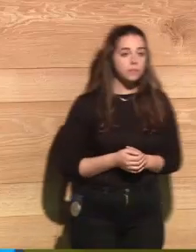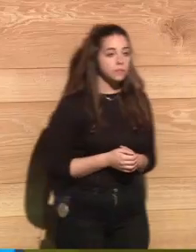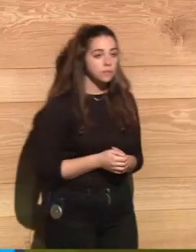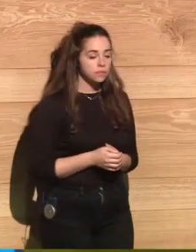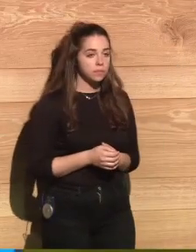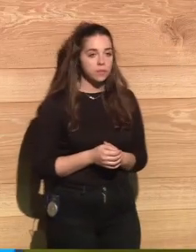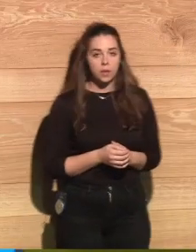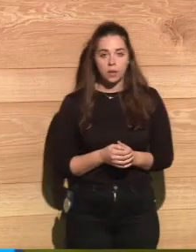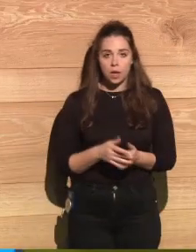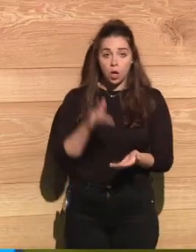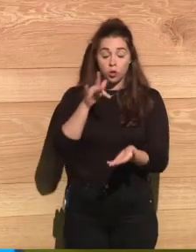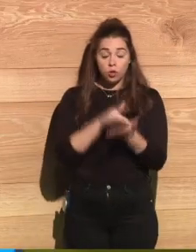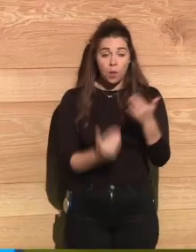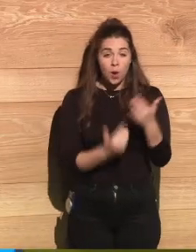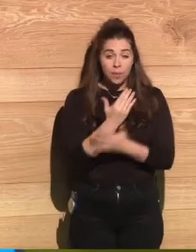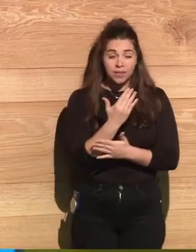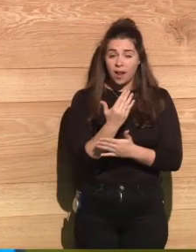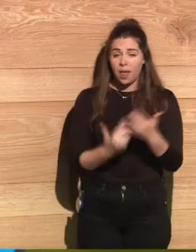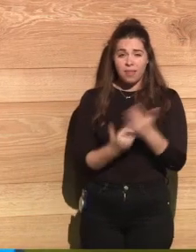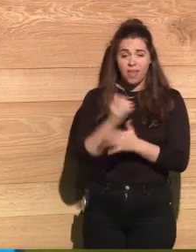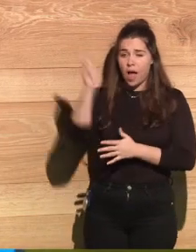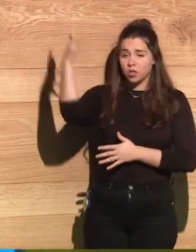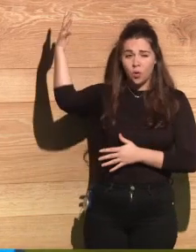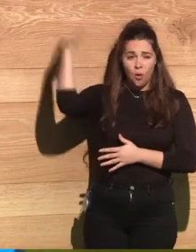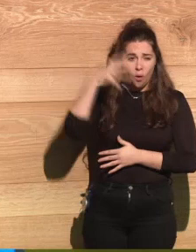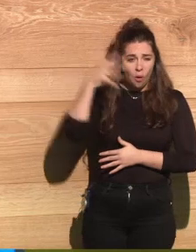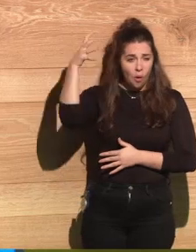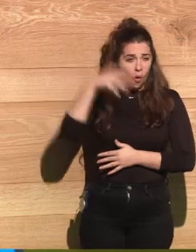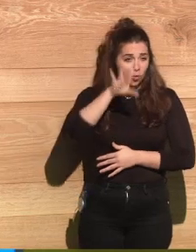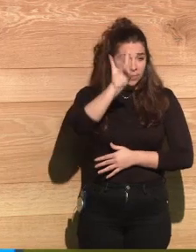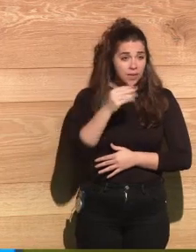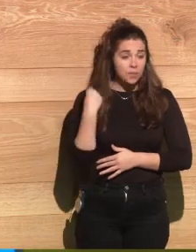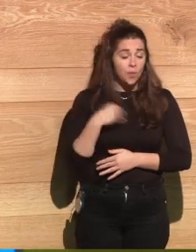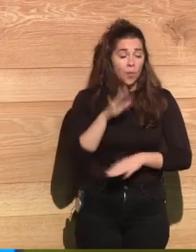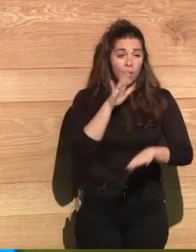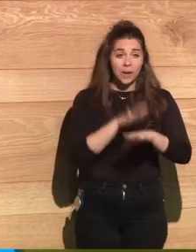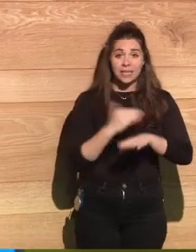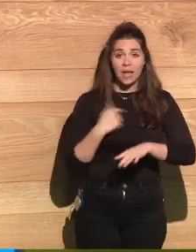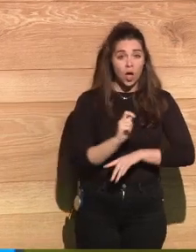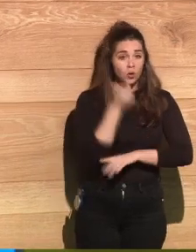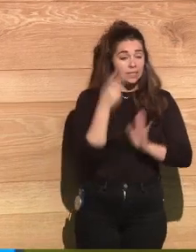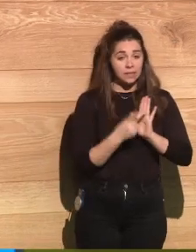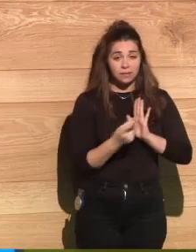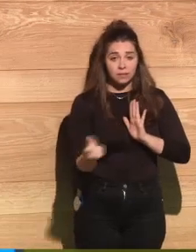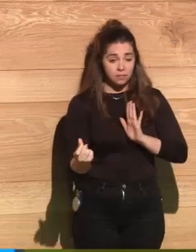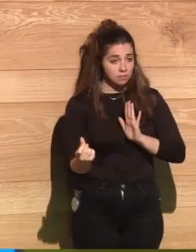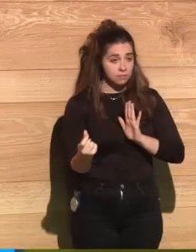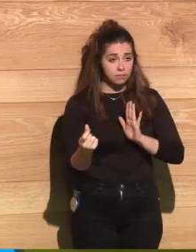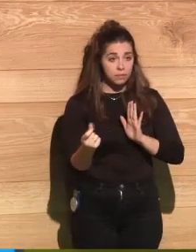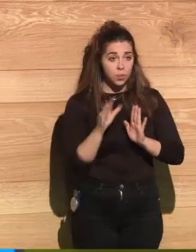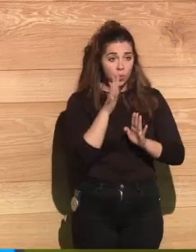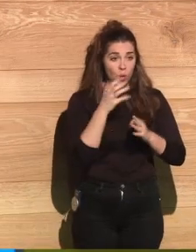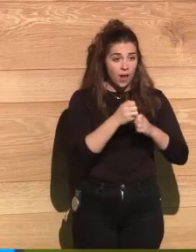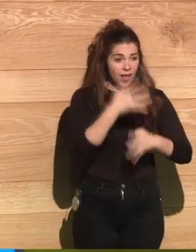it was a bright day, but by the time I came out of the rubble, it was dark, dark